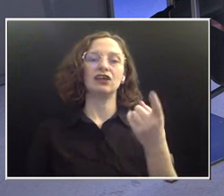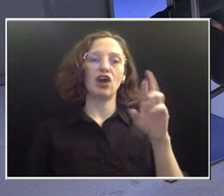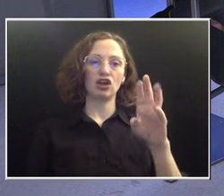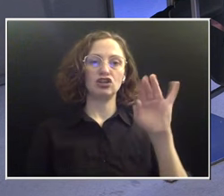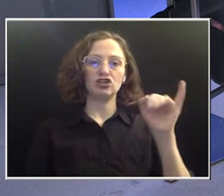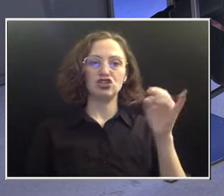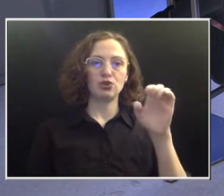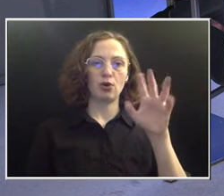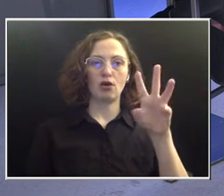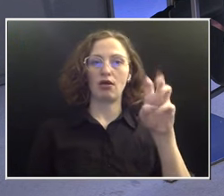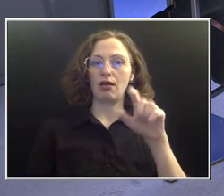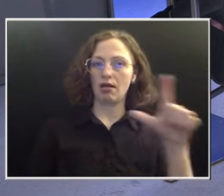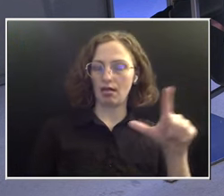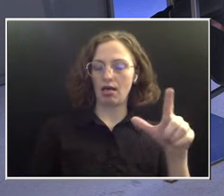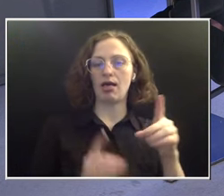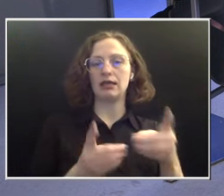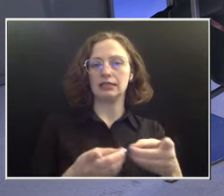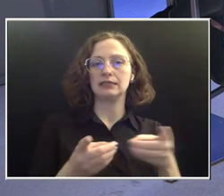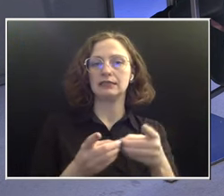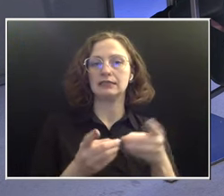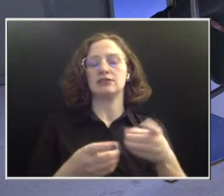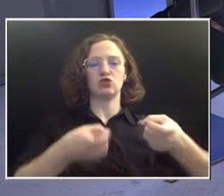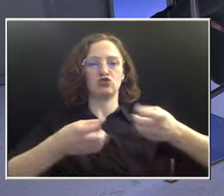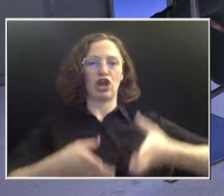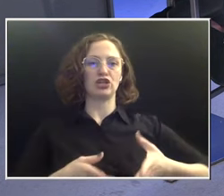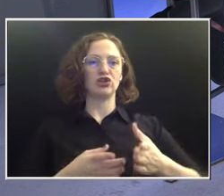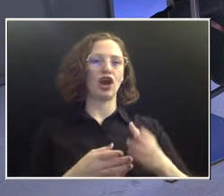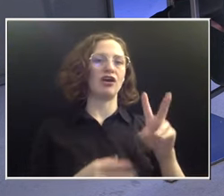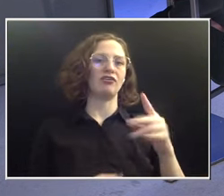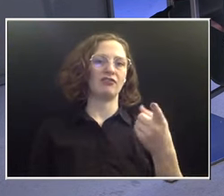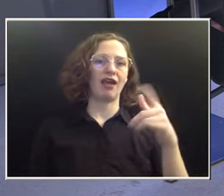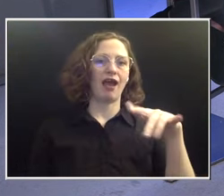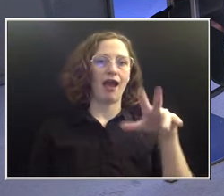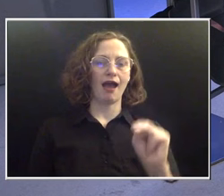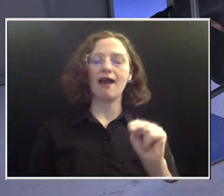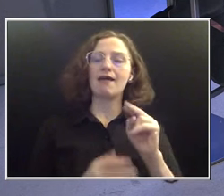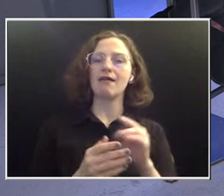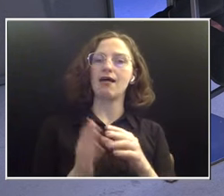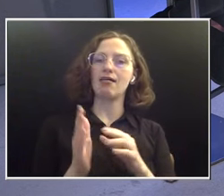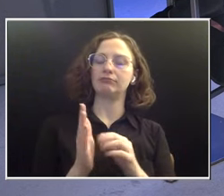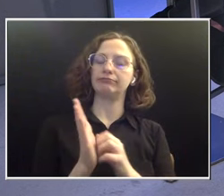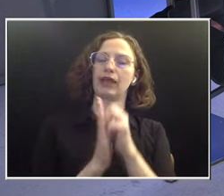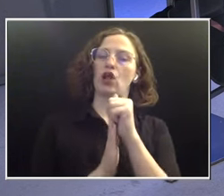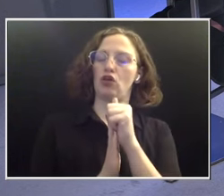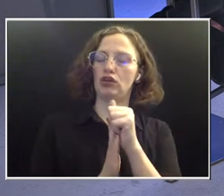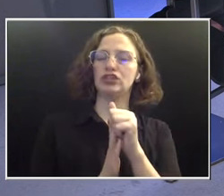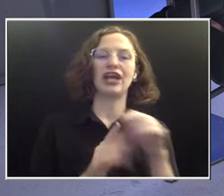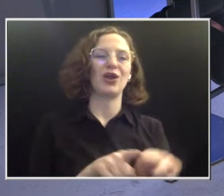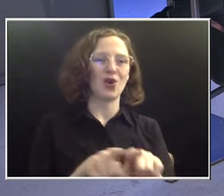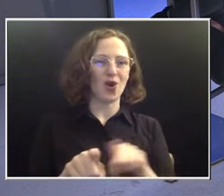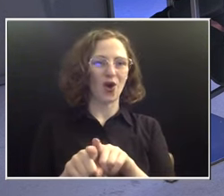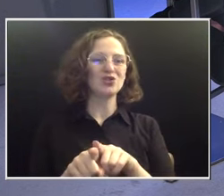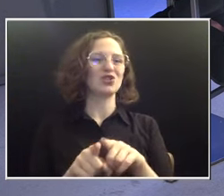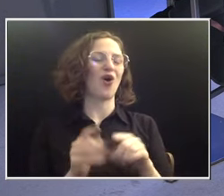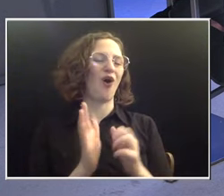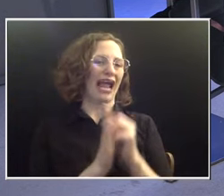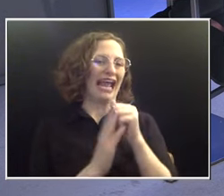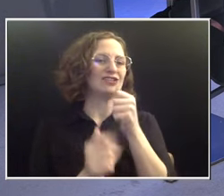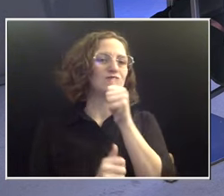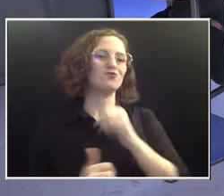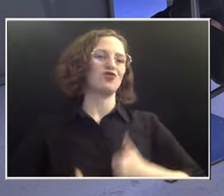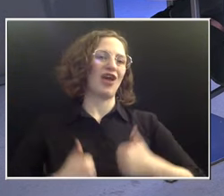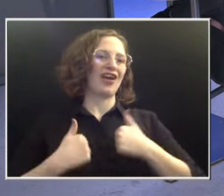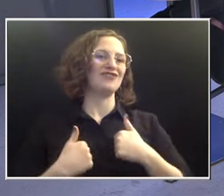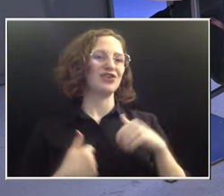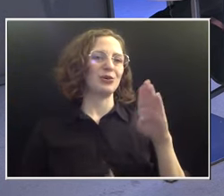well as a cervical cancer survivor. Joining us today, Brooke Inslee. Brooke, good to have you here with us. Good morning. Dr. Jewell, always good to have you.